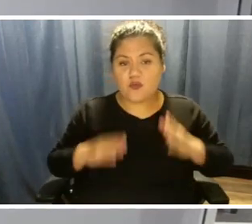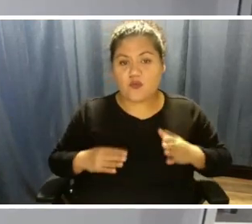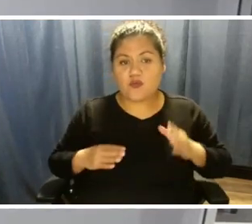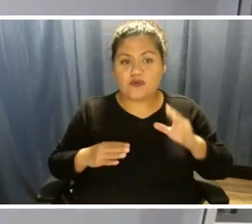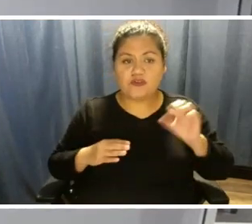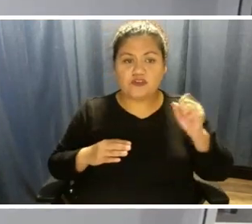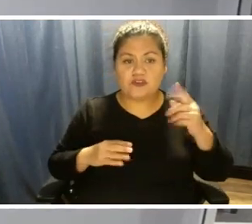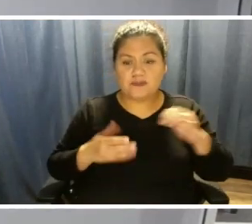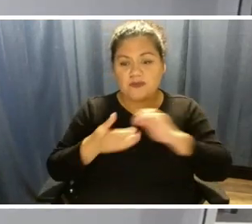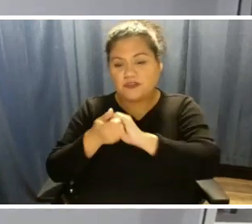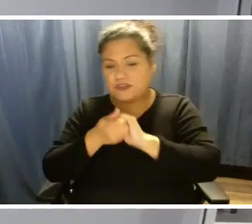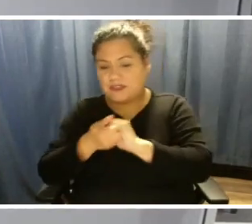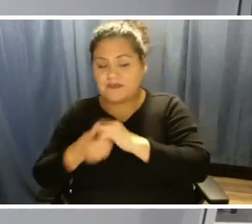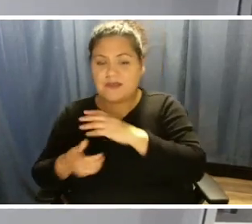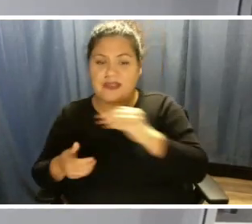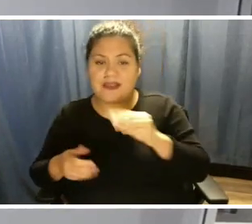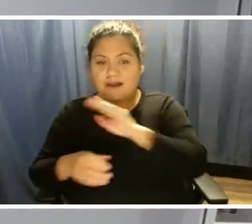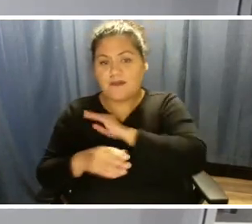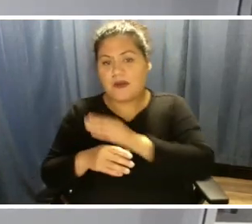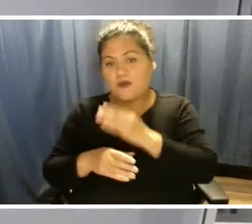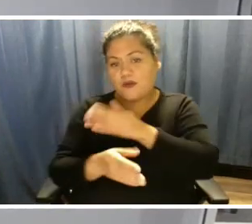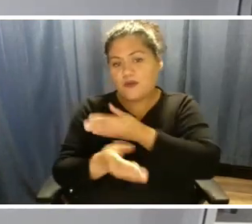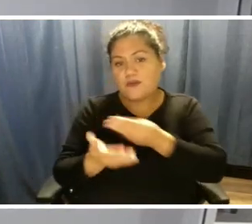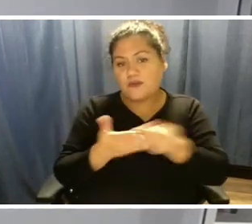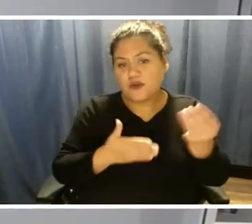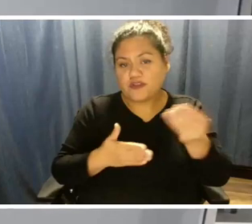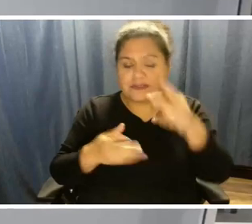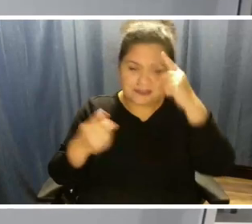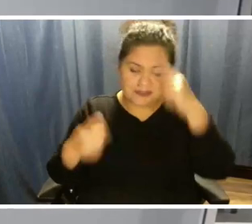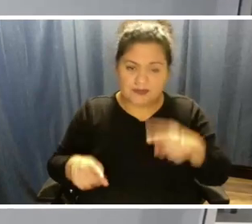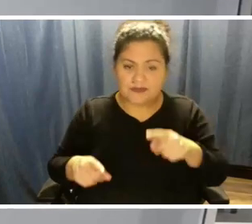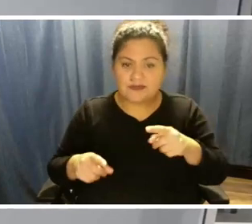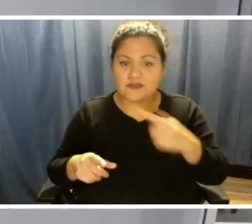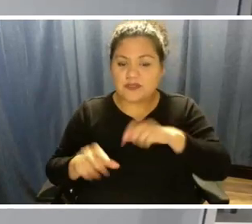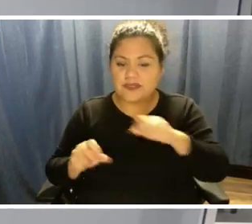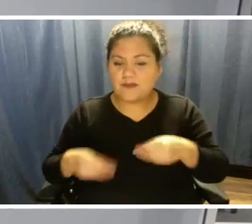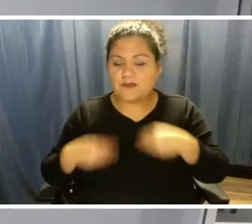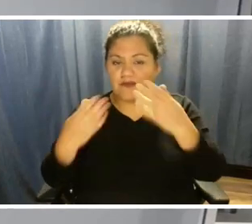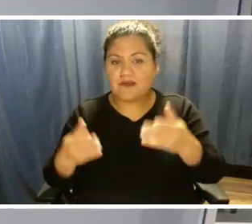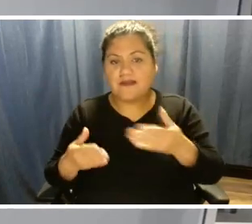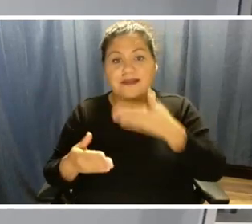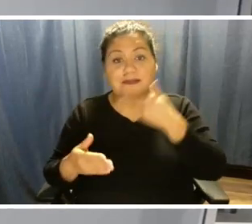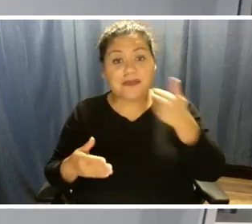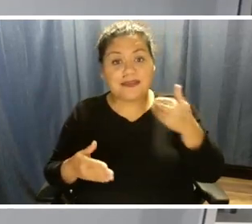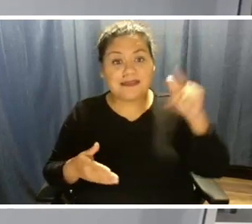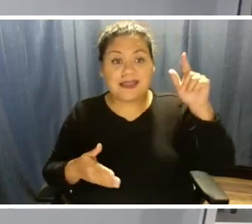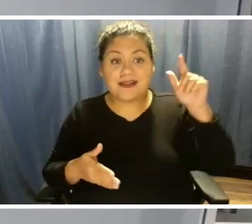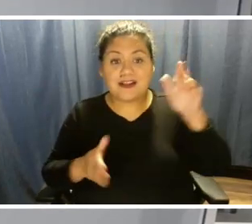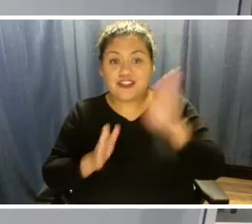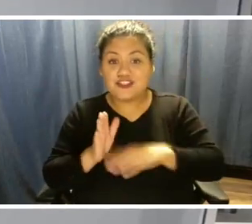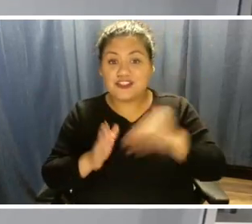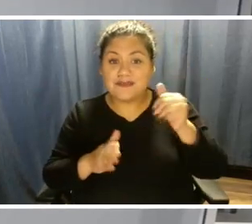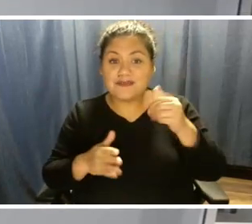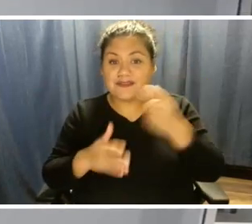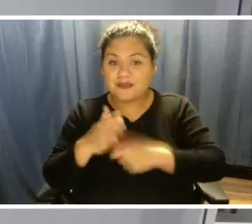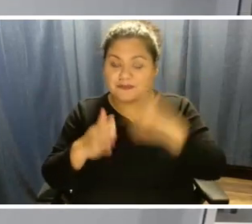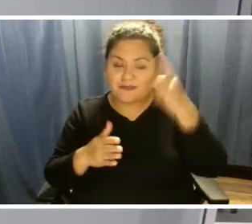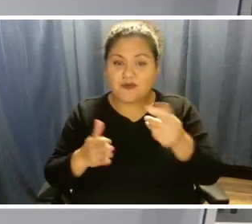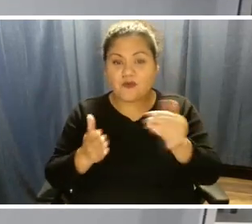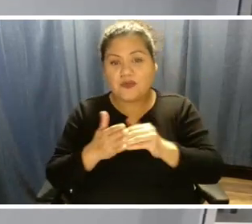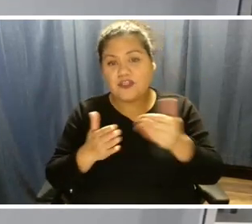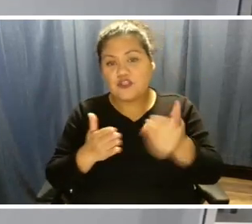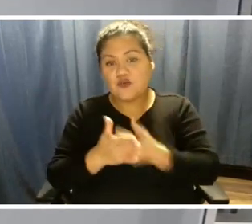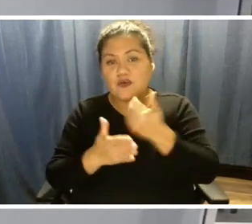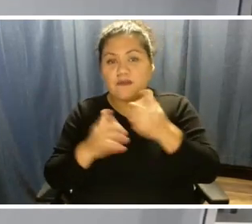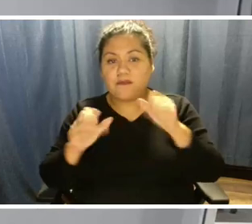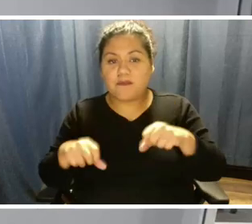and power purchase agreements so that we can provide the best lowest price, if you will, for renewable energy. When you look at our